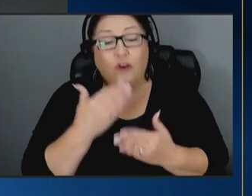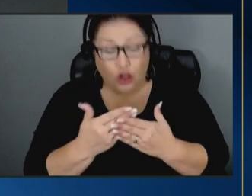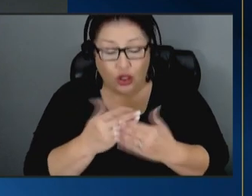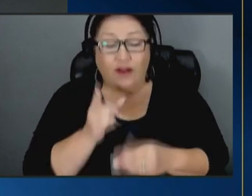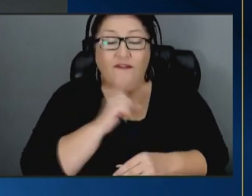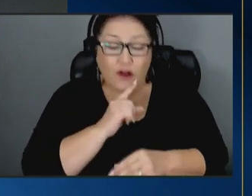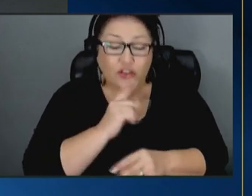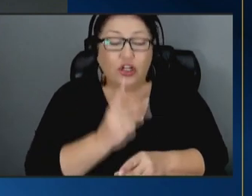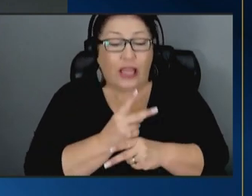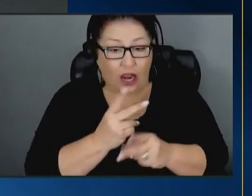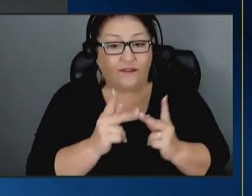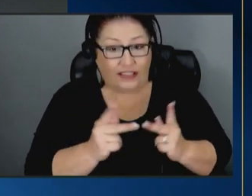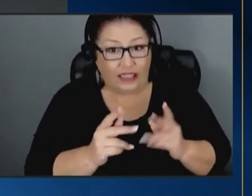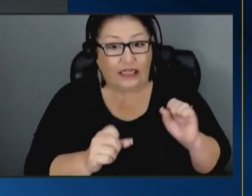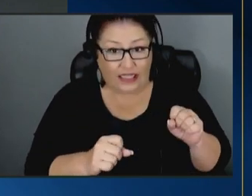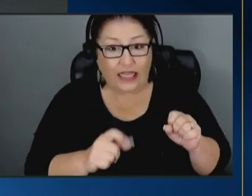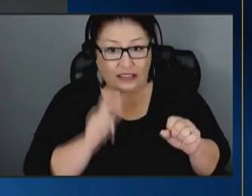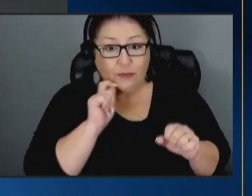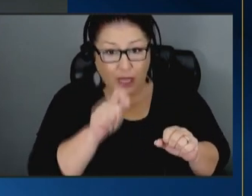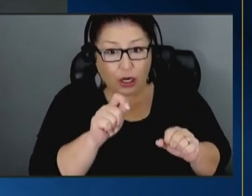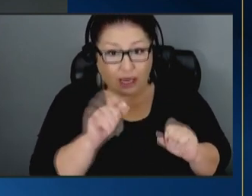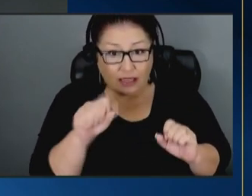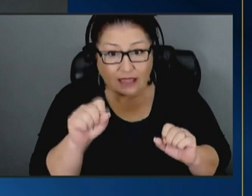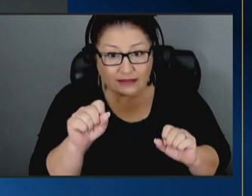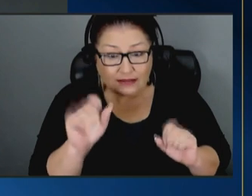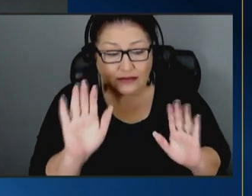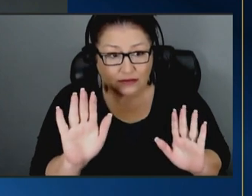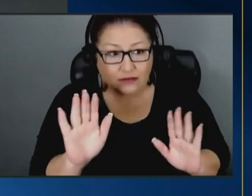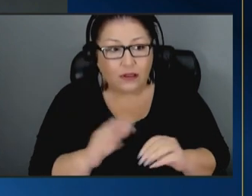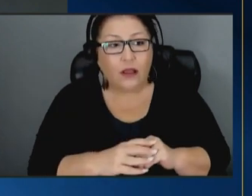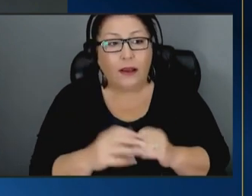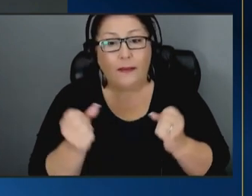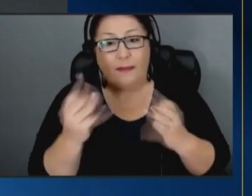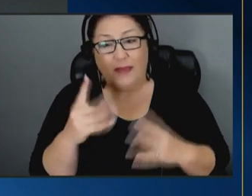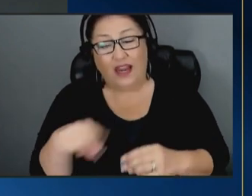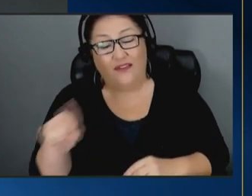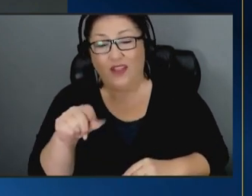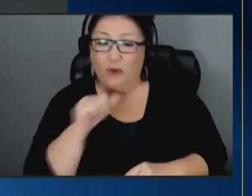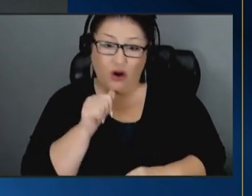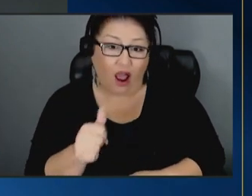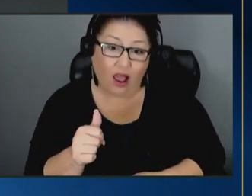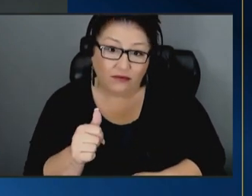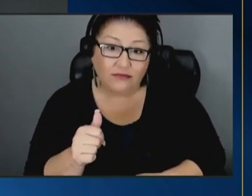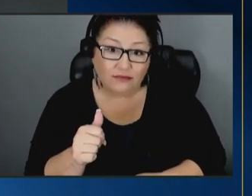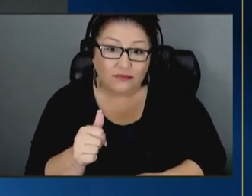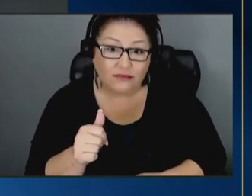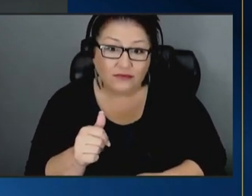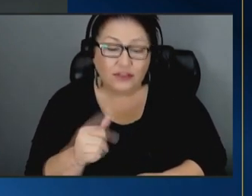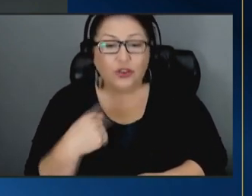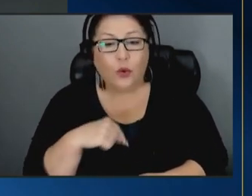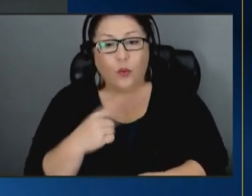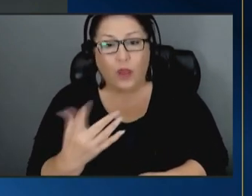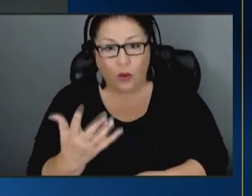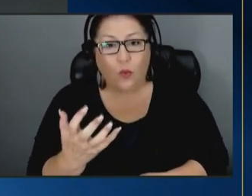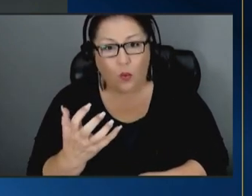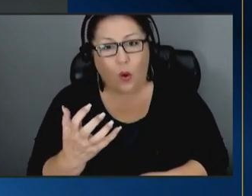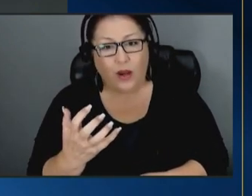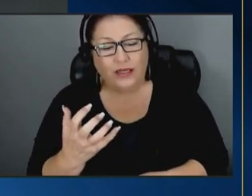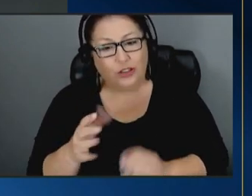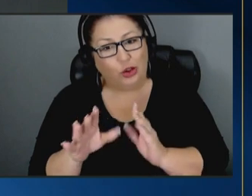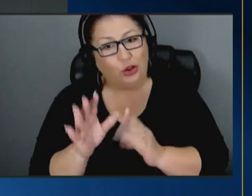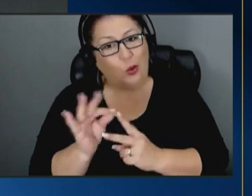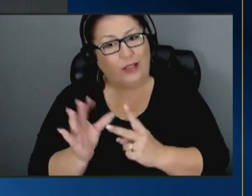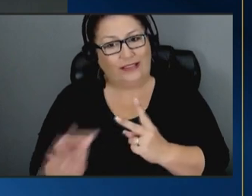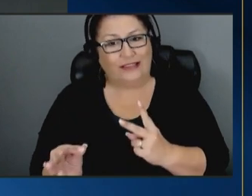facilities period full stop there are lots of them that aren't so good and so we wanted kind of choices so